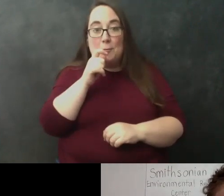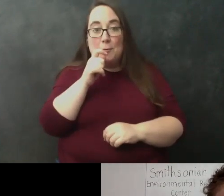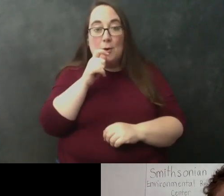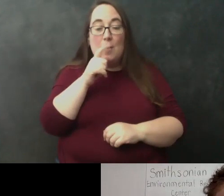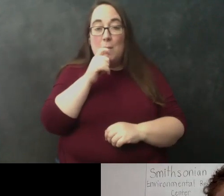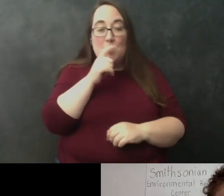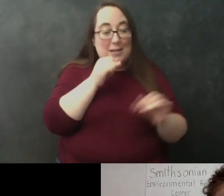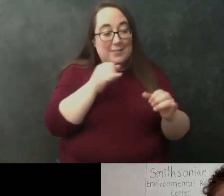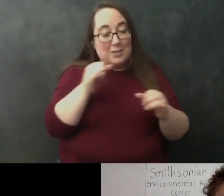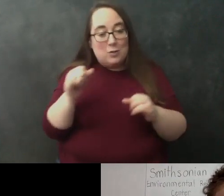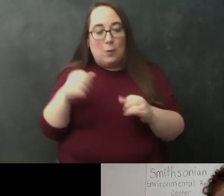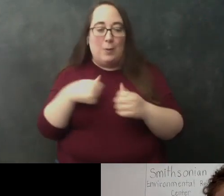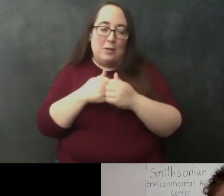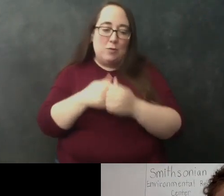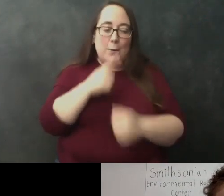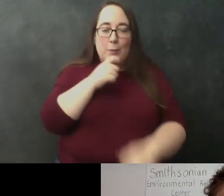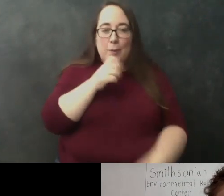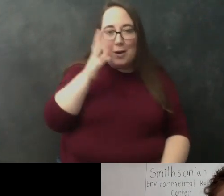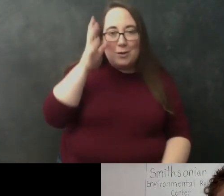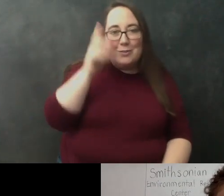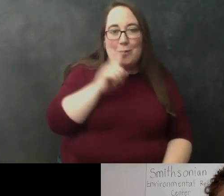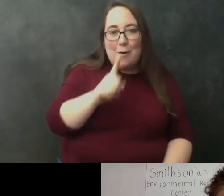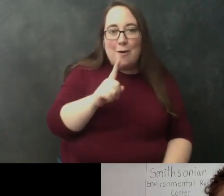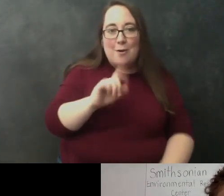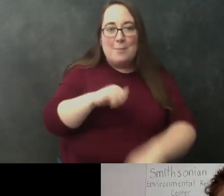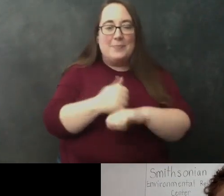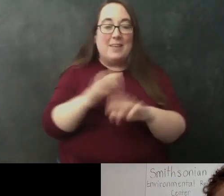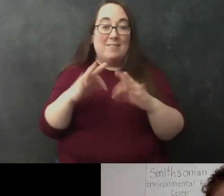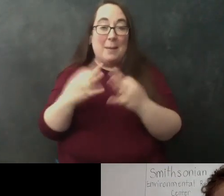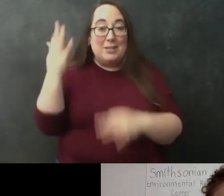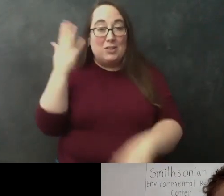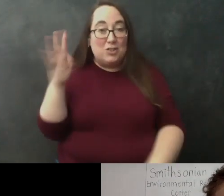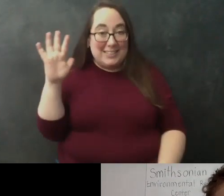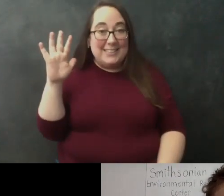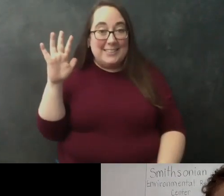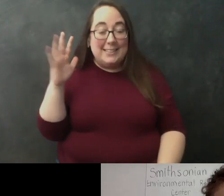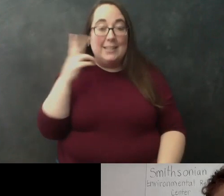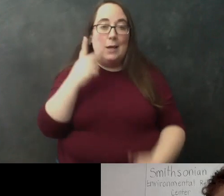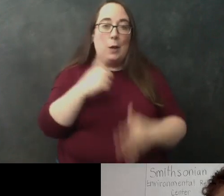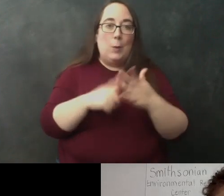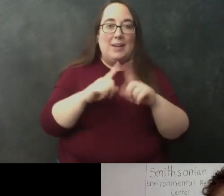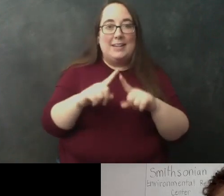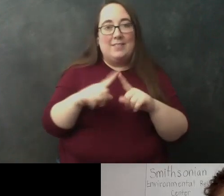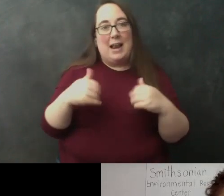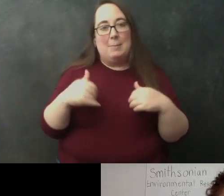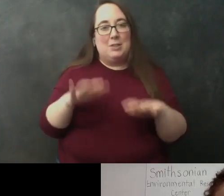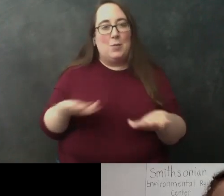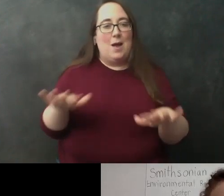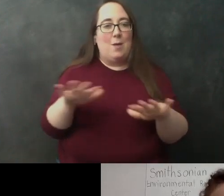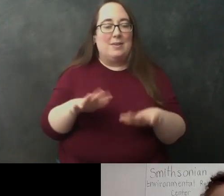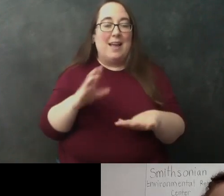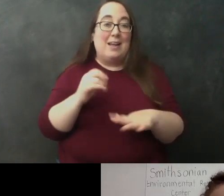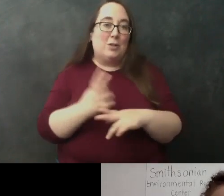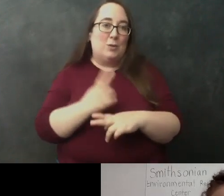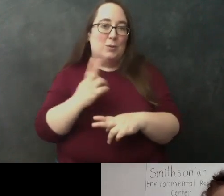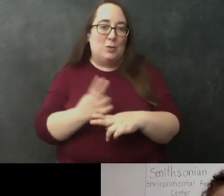we can track who their parents are and put together like family trees to see what different animals are around um and we can even use it